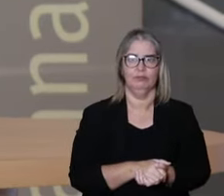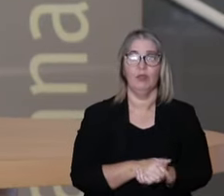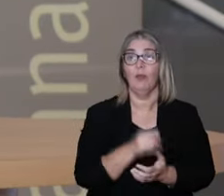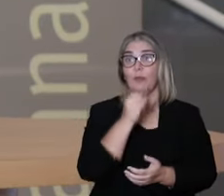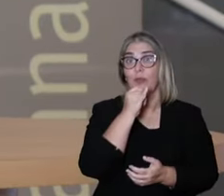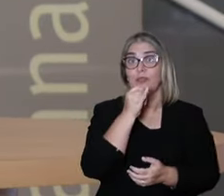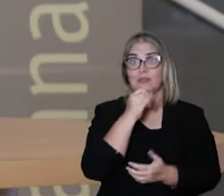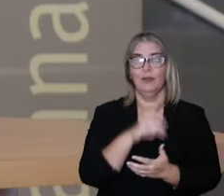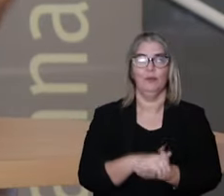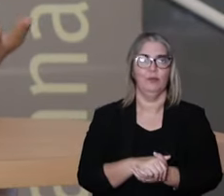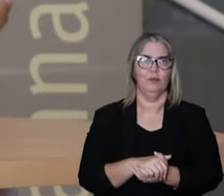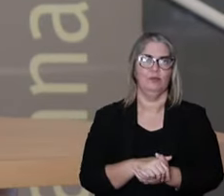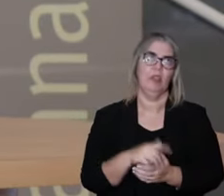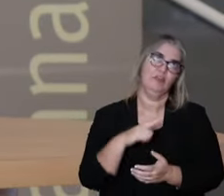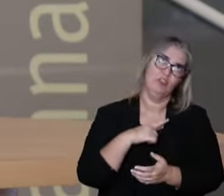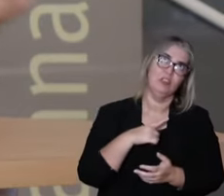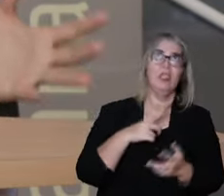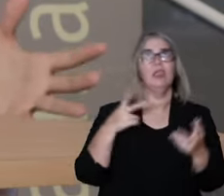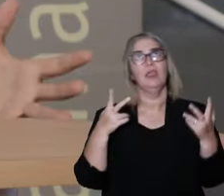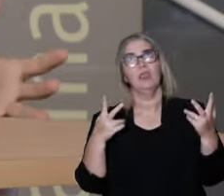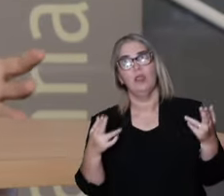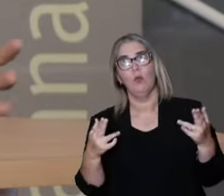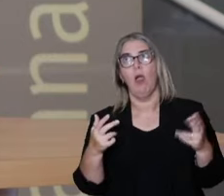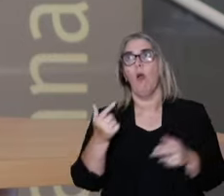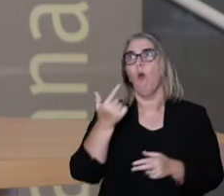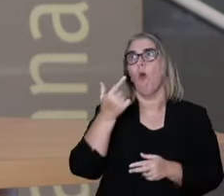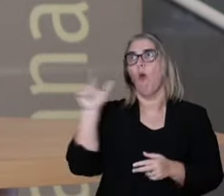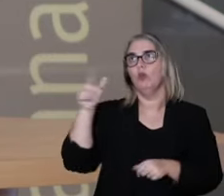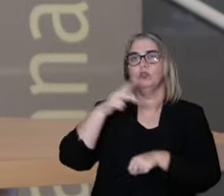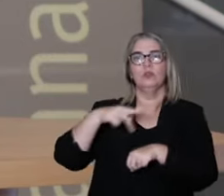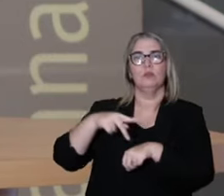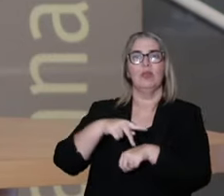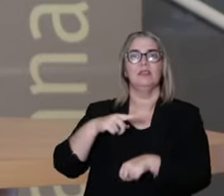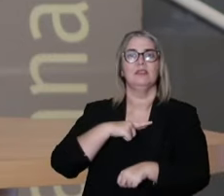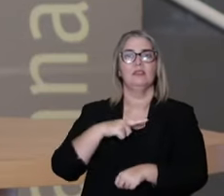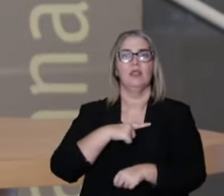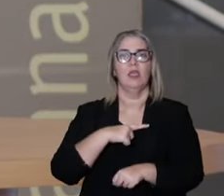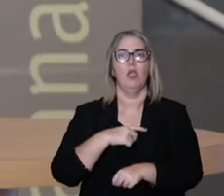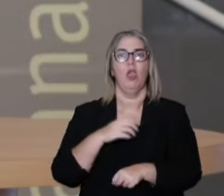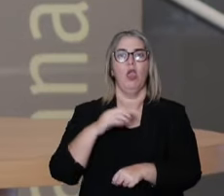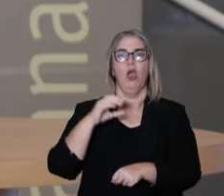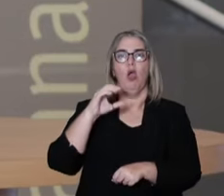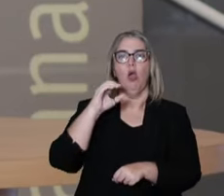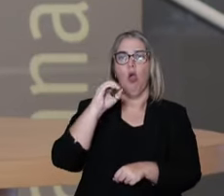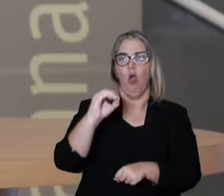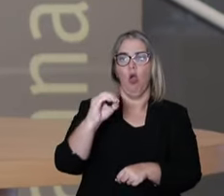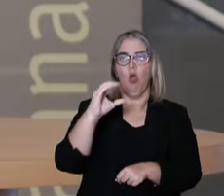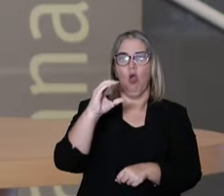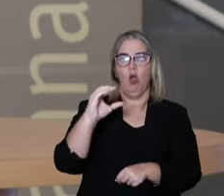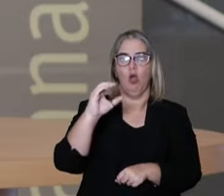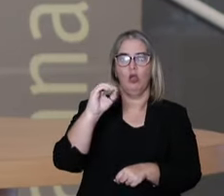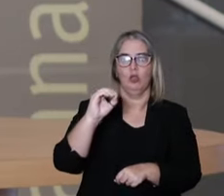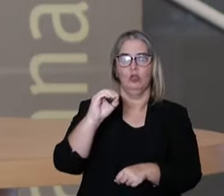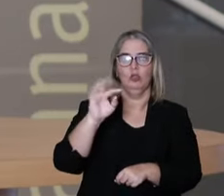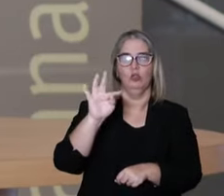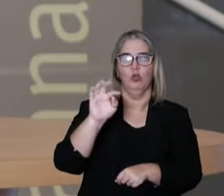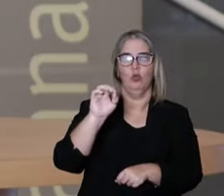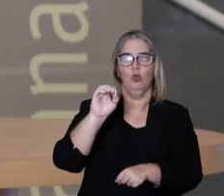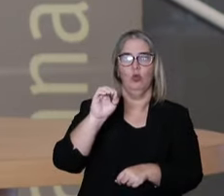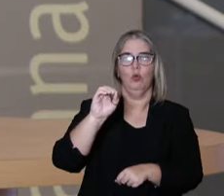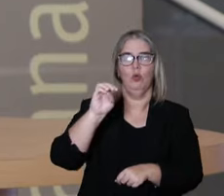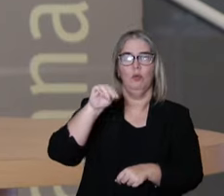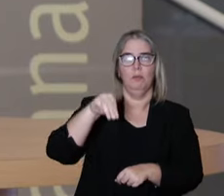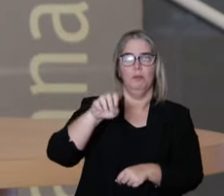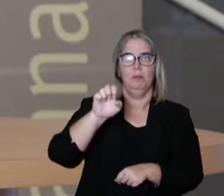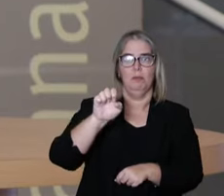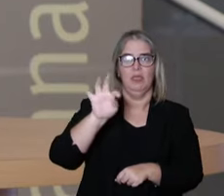So, for example, as different countries, we have the optimistracy. A person that goes to college